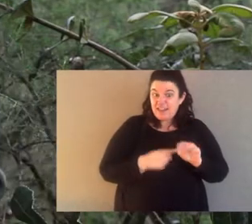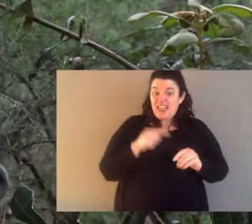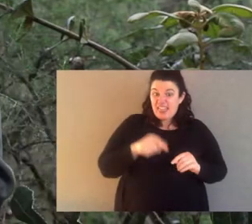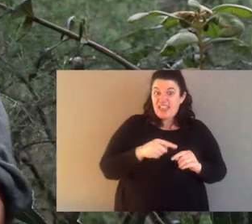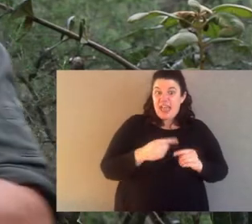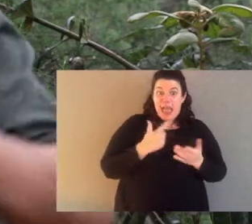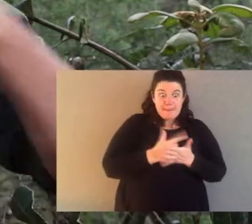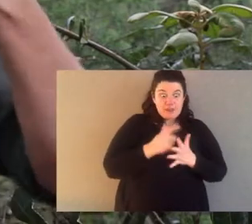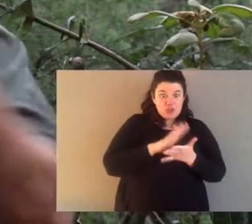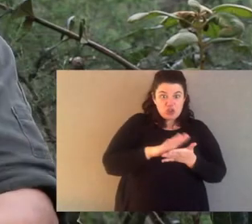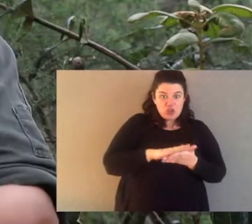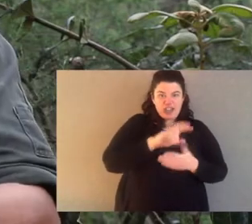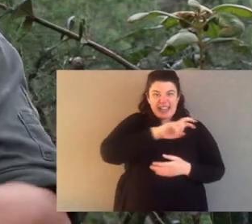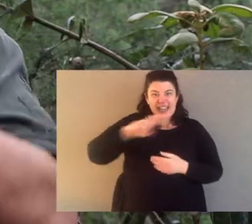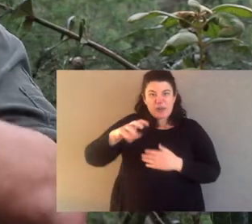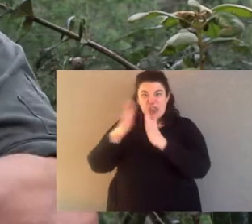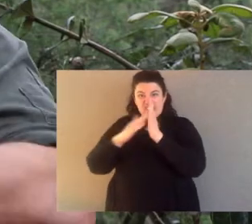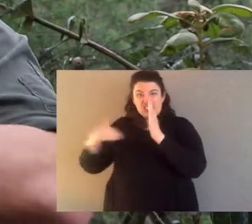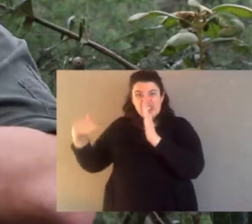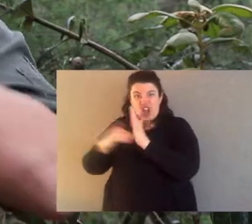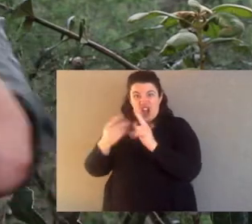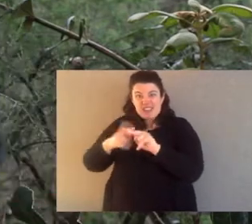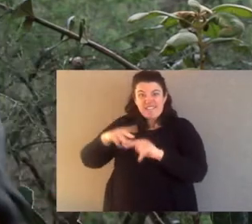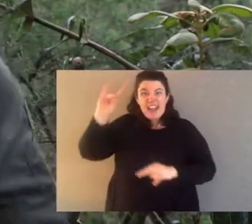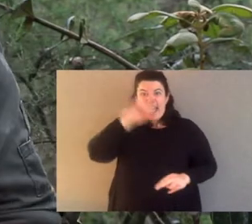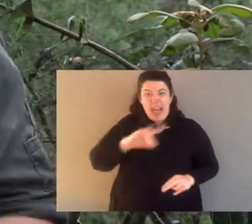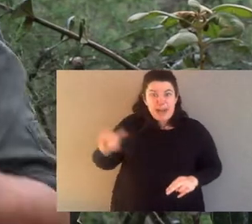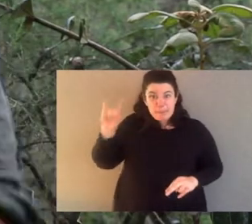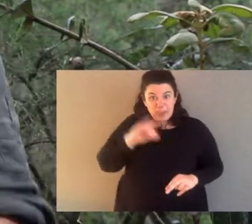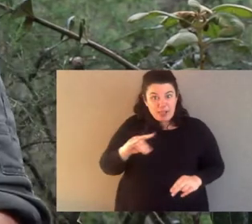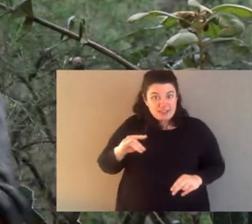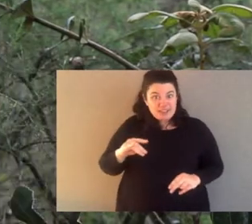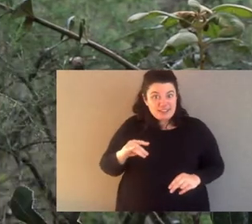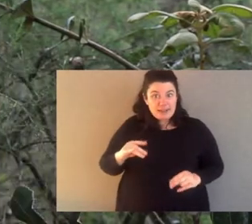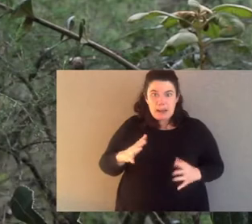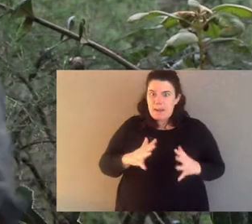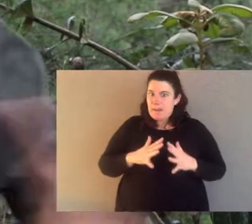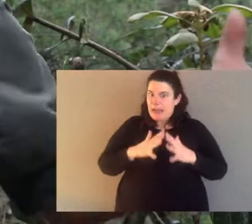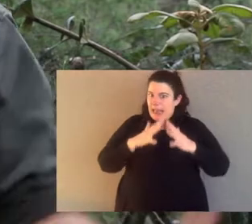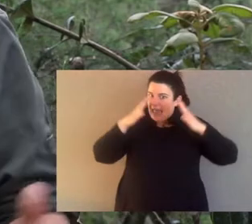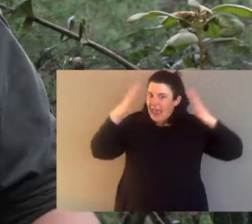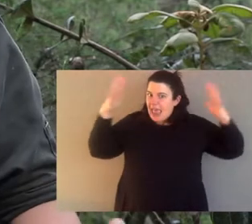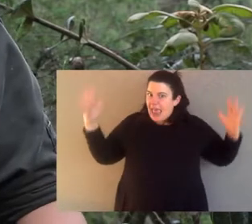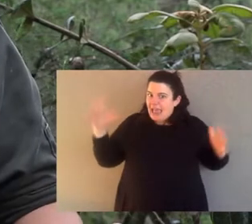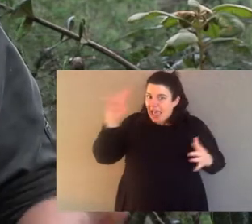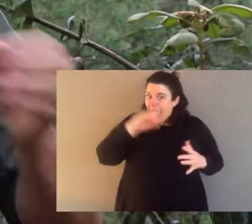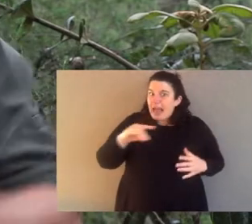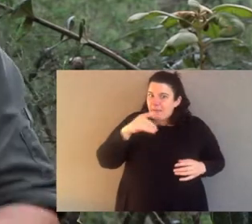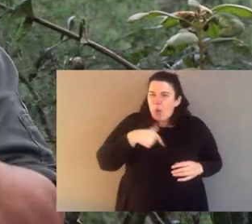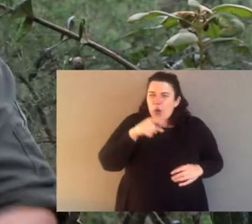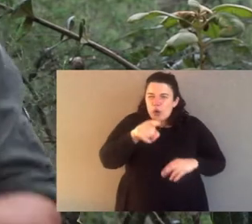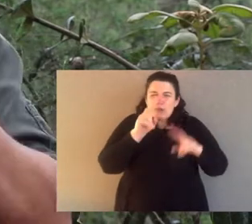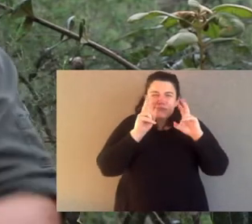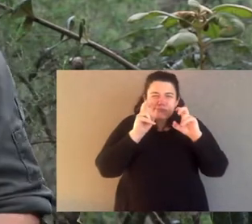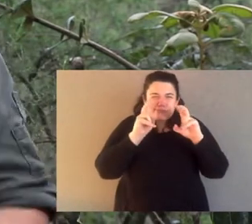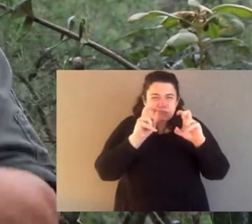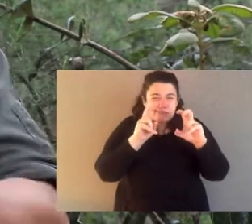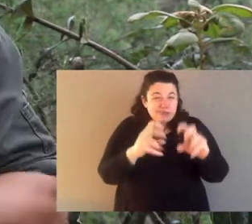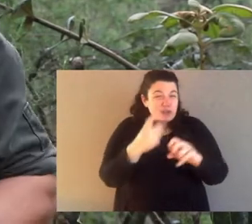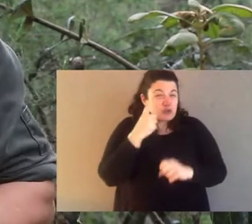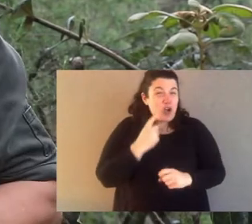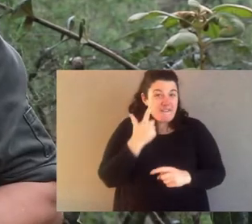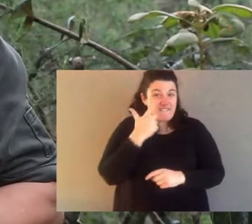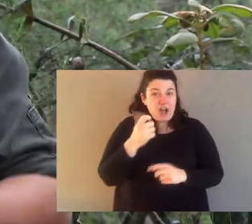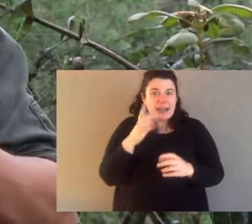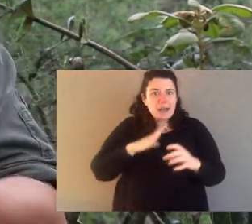of an animal. So the potteroo turns over the amount of dirt that equals another animal and it's a big animal. Try and find what it is.